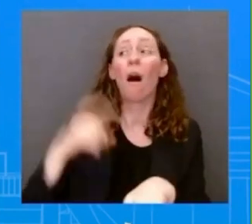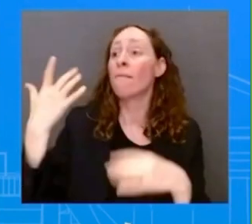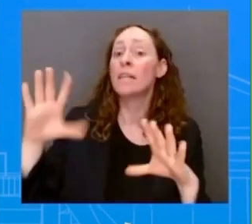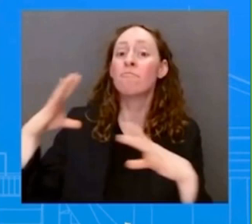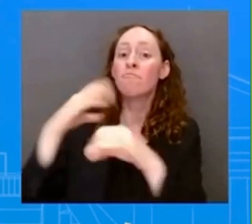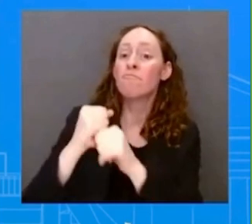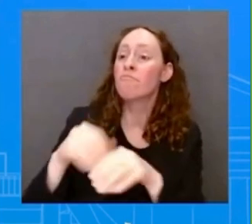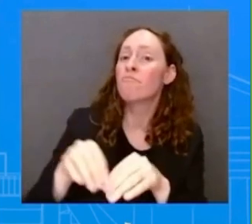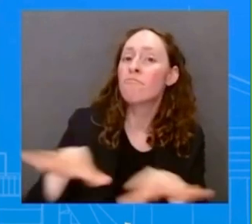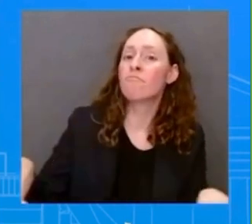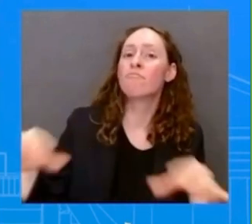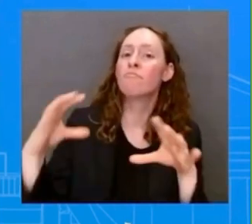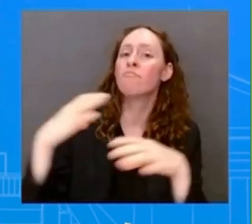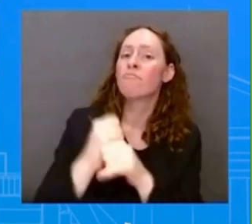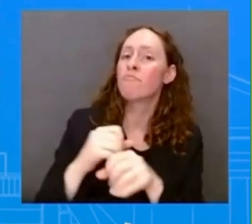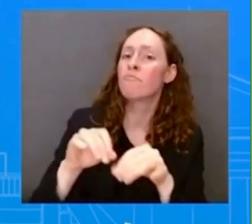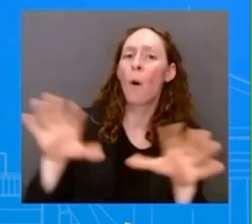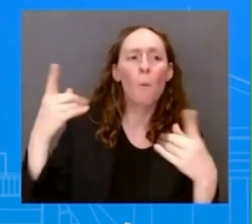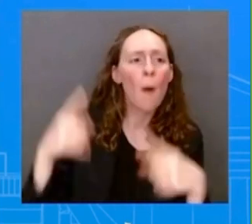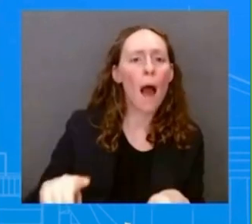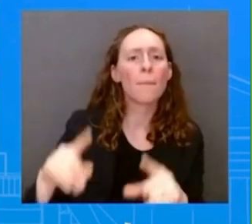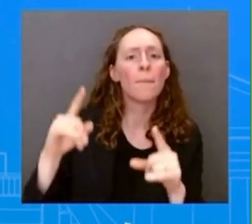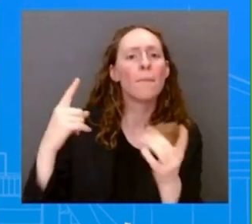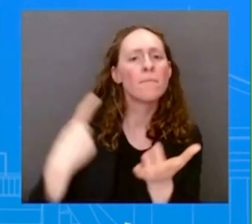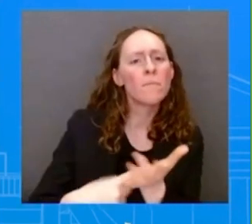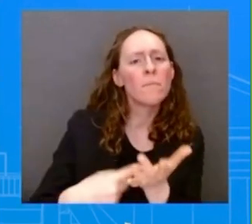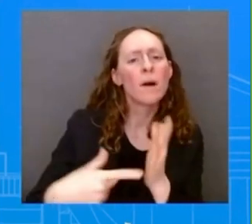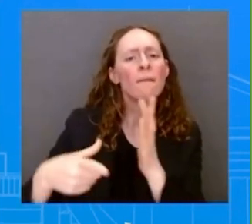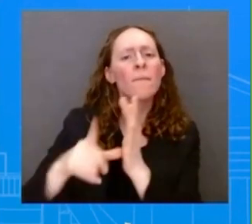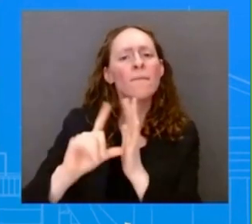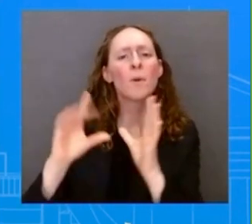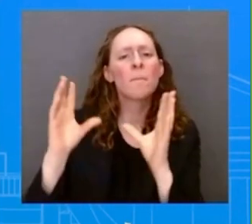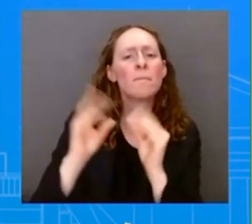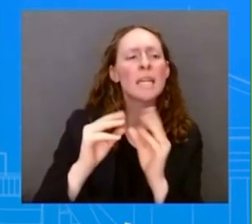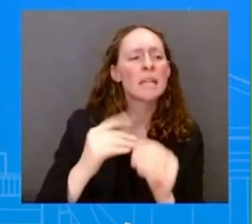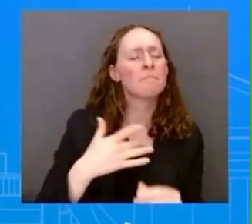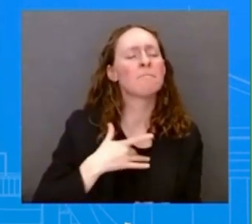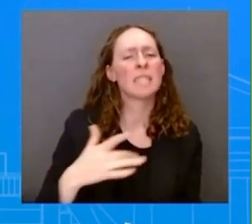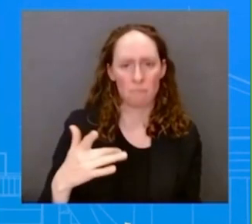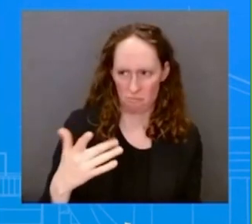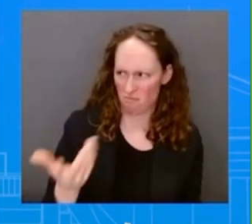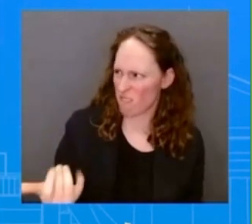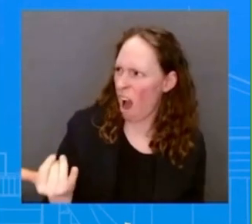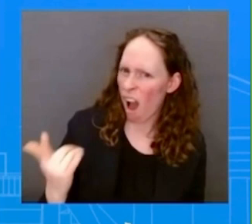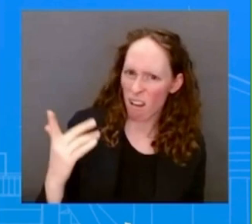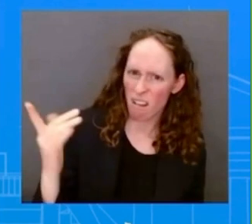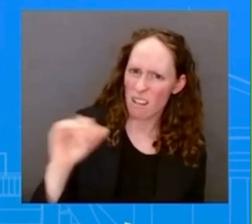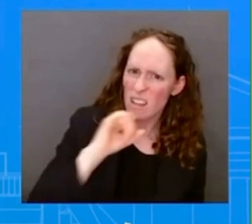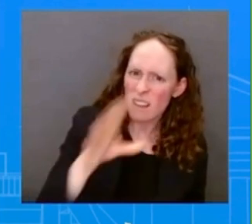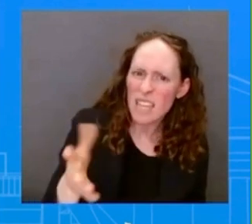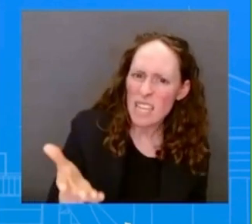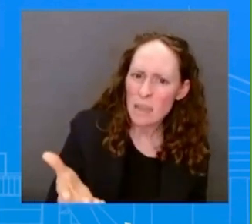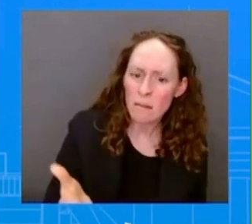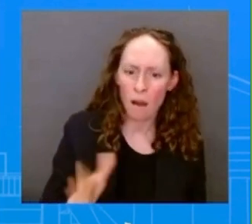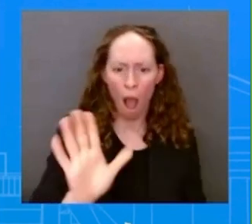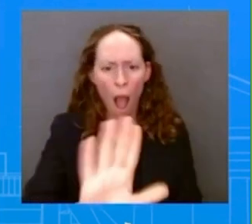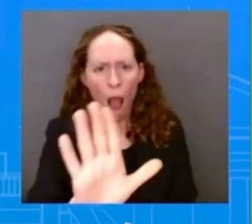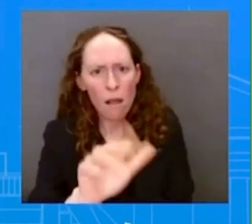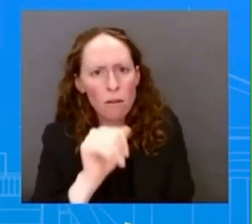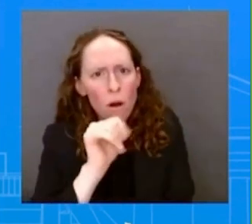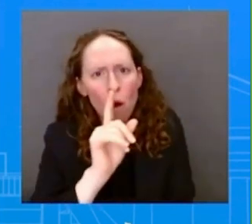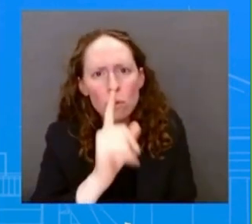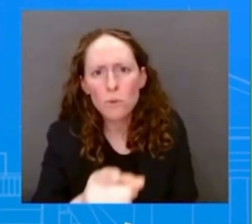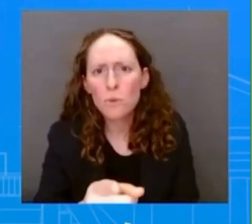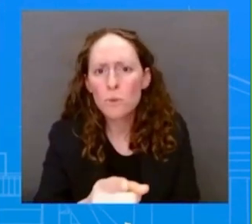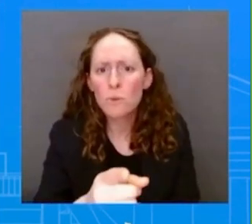in this instance, this didn't happen. But it's actually not true that we read out every single phone call that he has with counterparts.